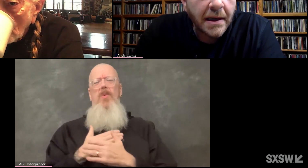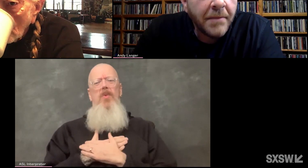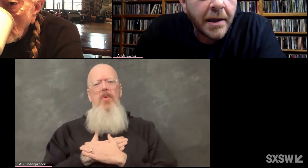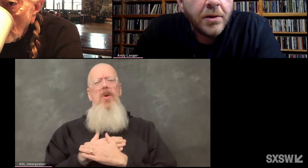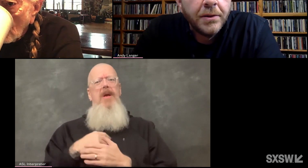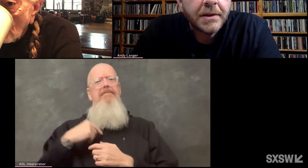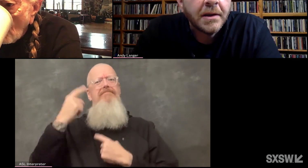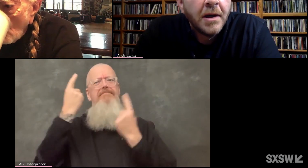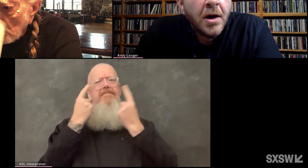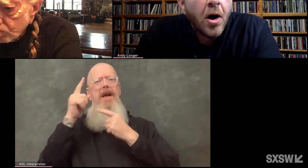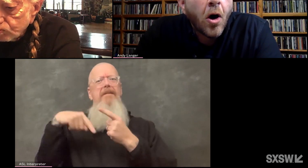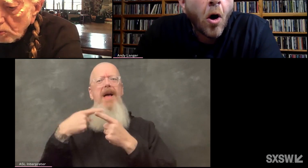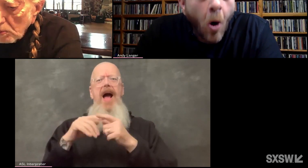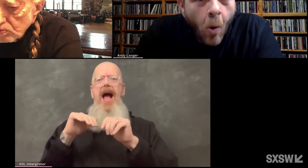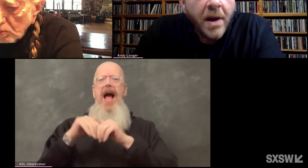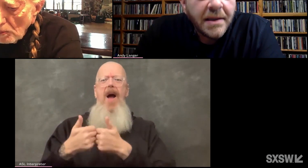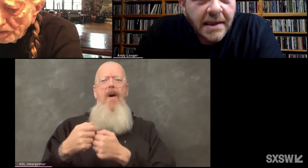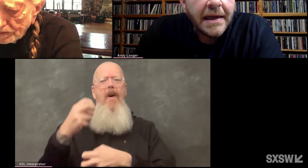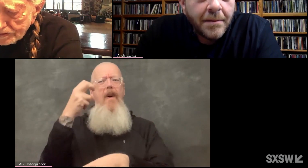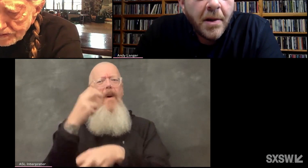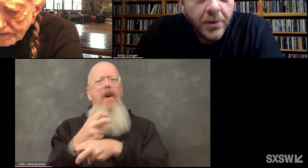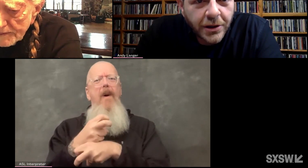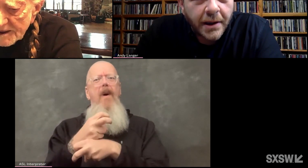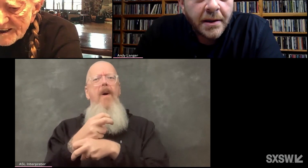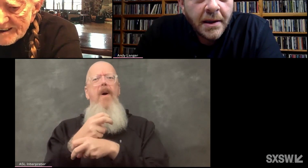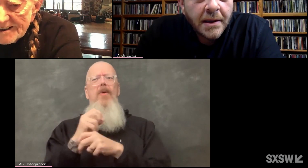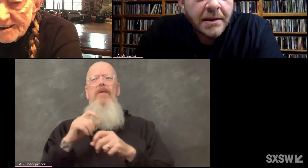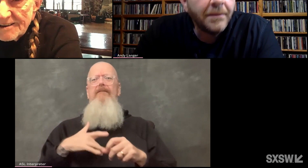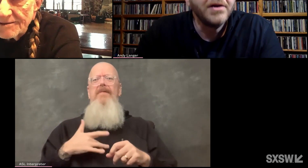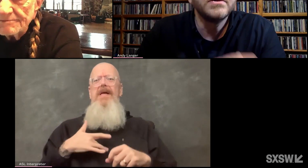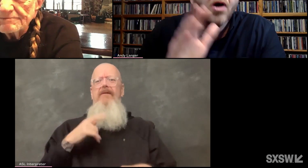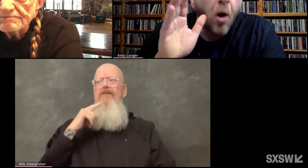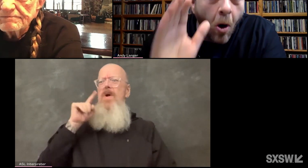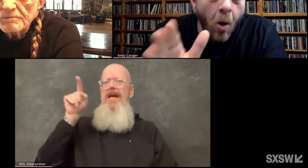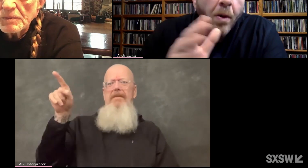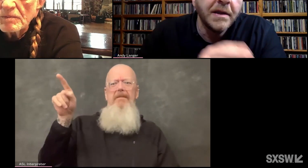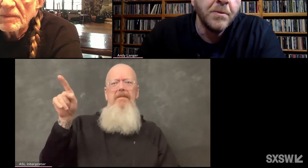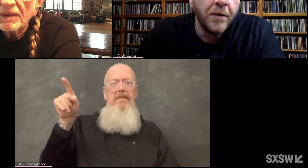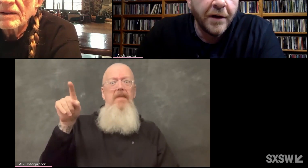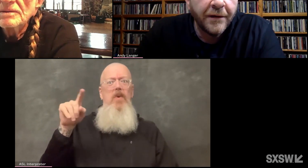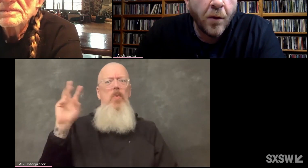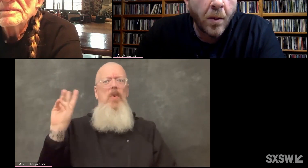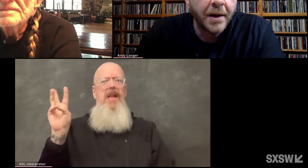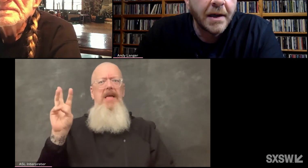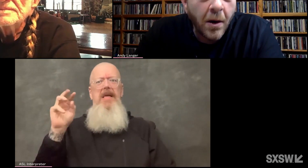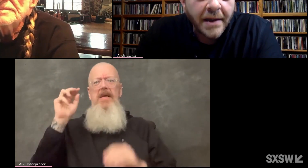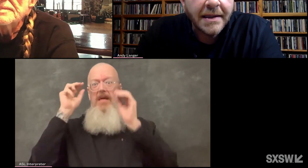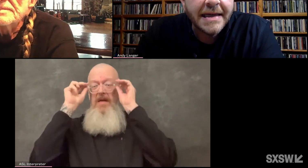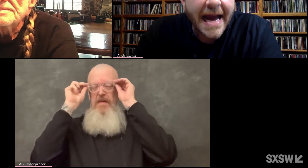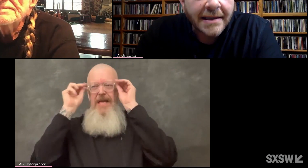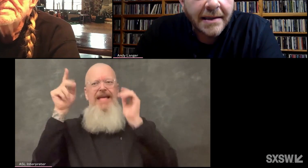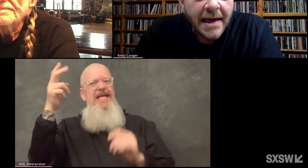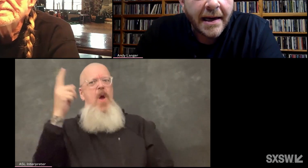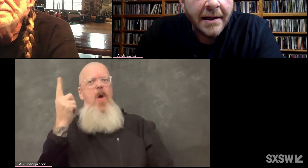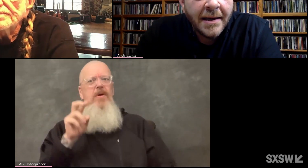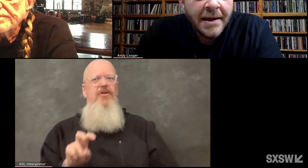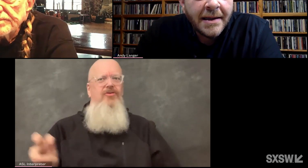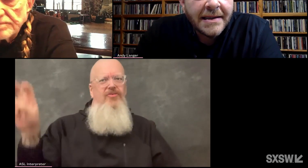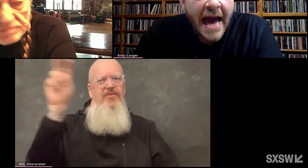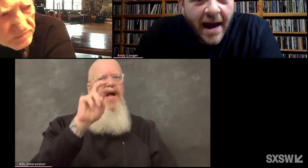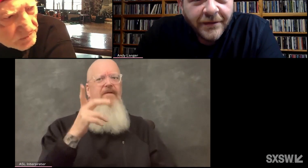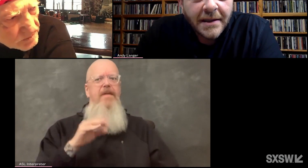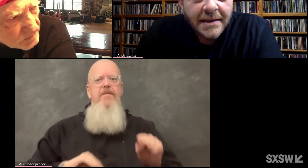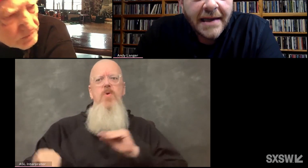you, somebody who's always in motion, somebody who's always moving forward and going to the next thing,